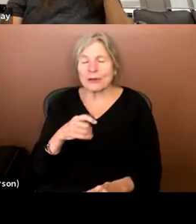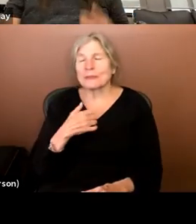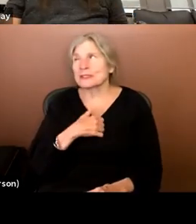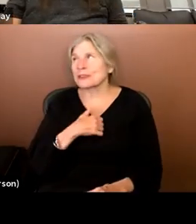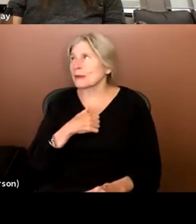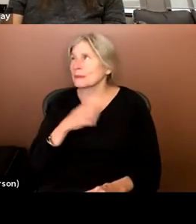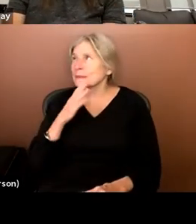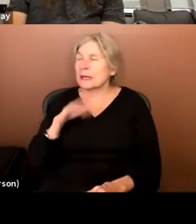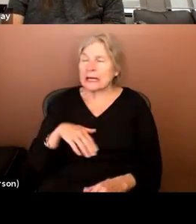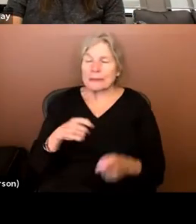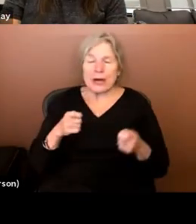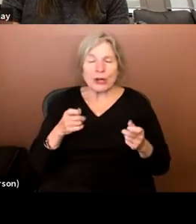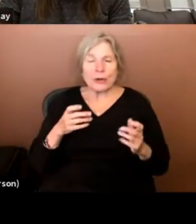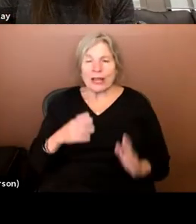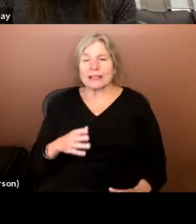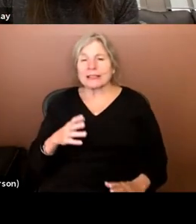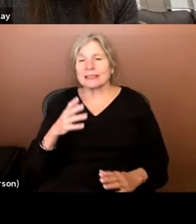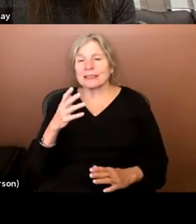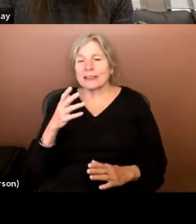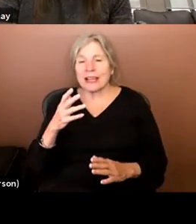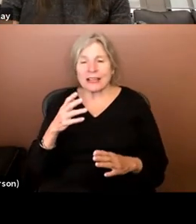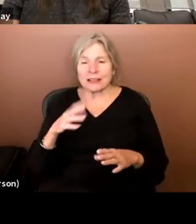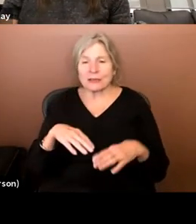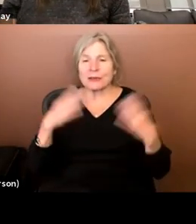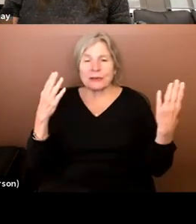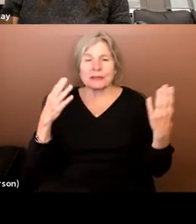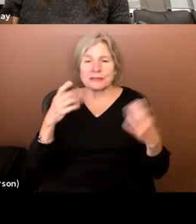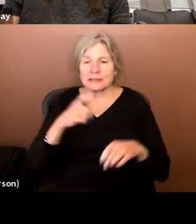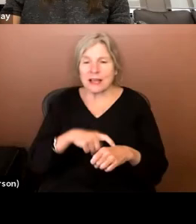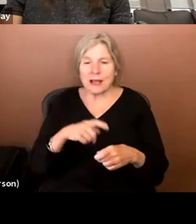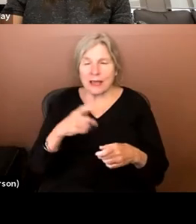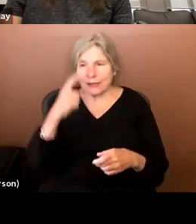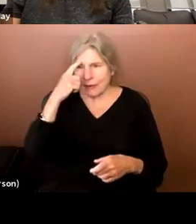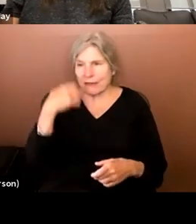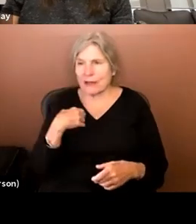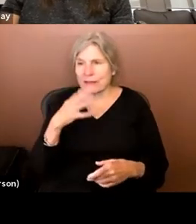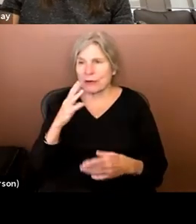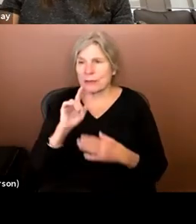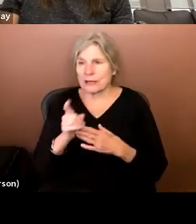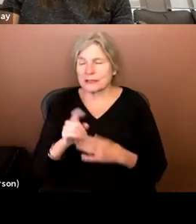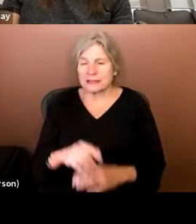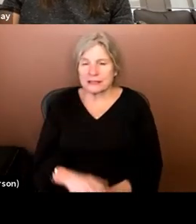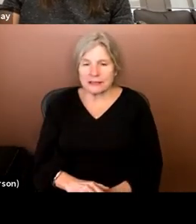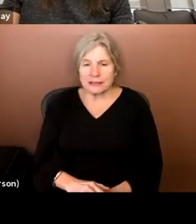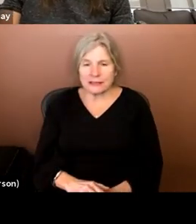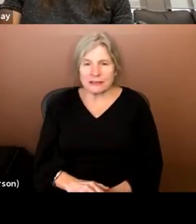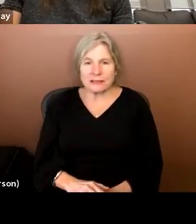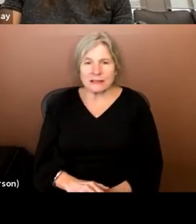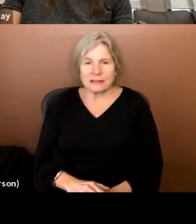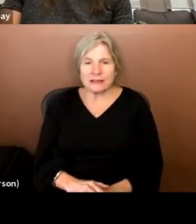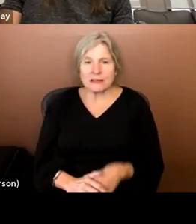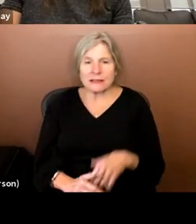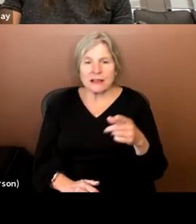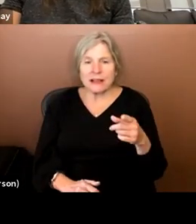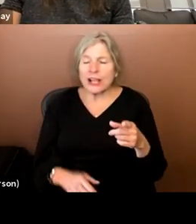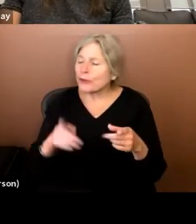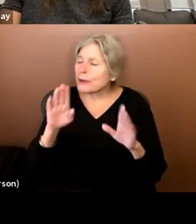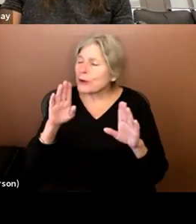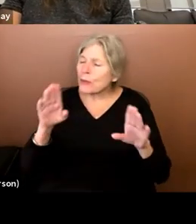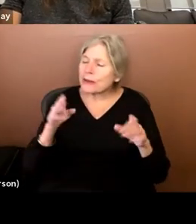sorry. Let's try to take as many questions as we can. I think we have maybe four minutes. You've been a wonderful moderator.